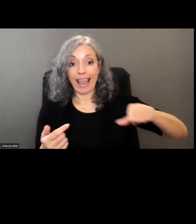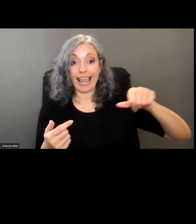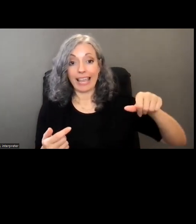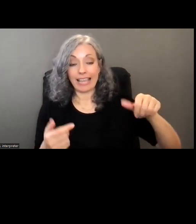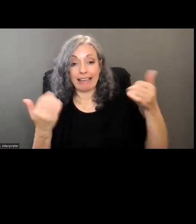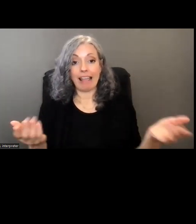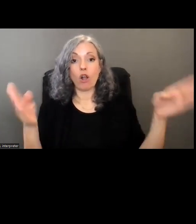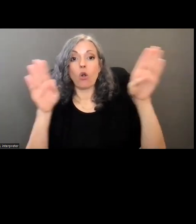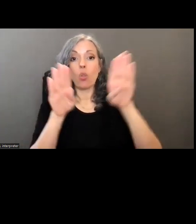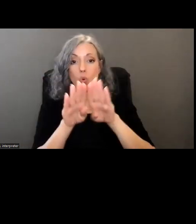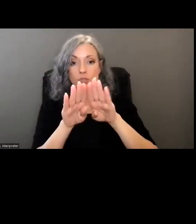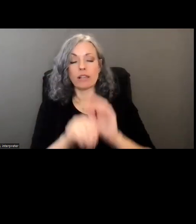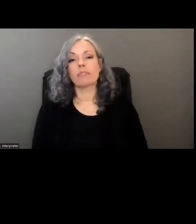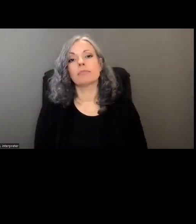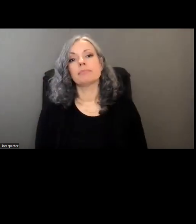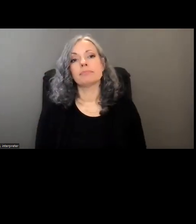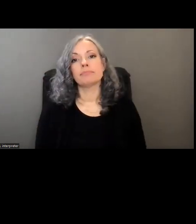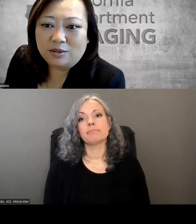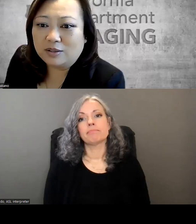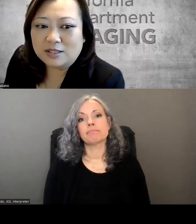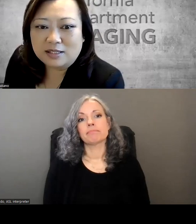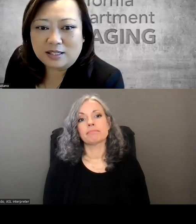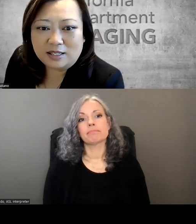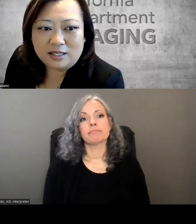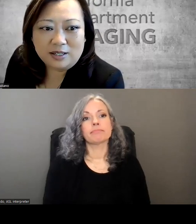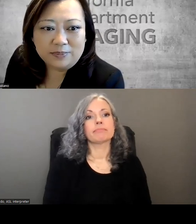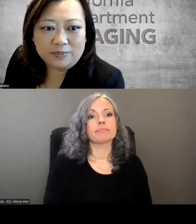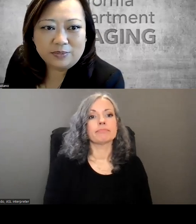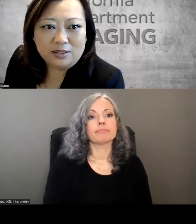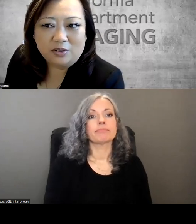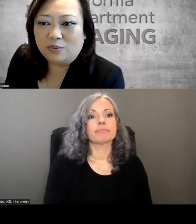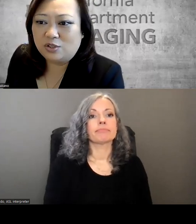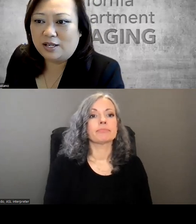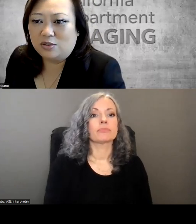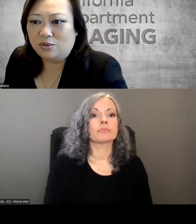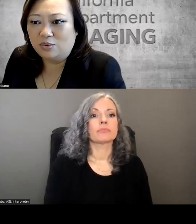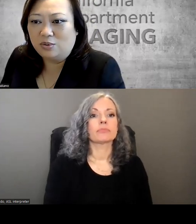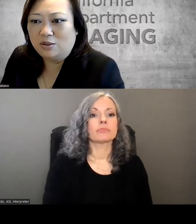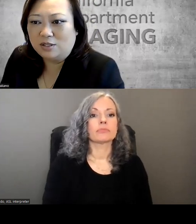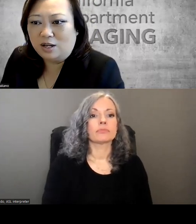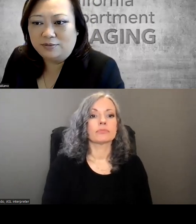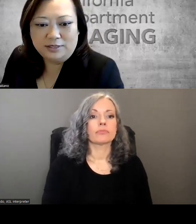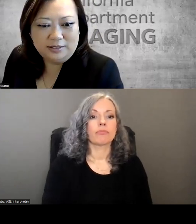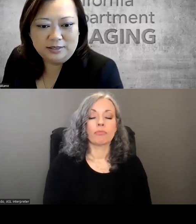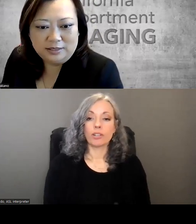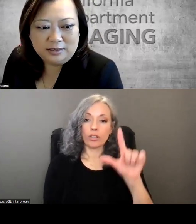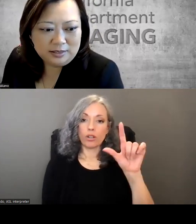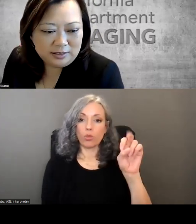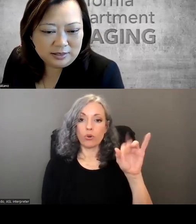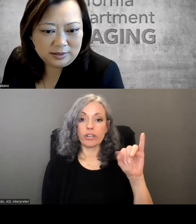and let's see laurie would you like to close us off